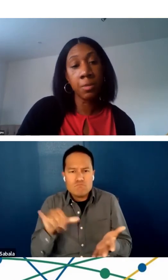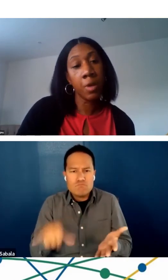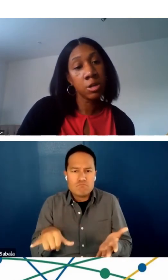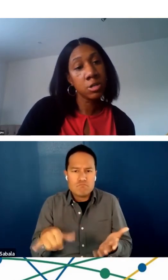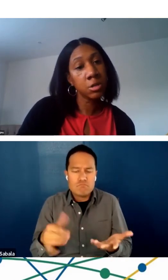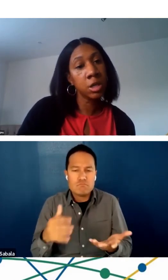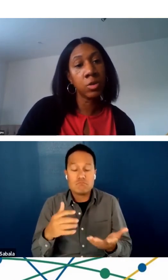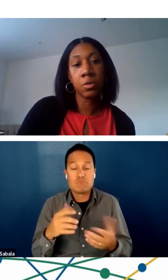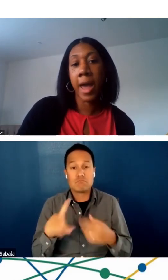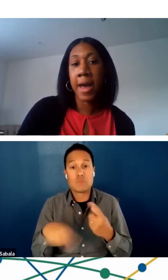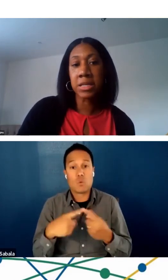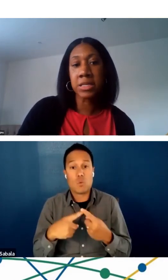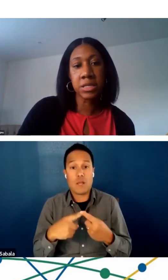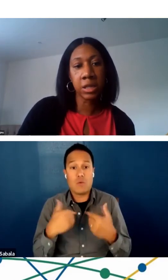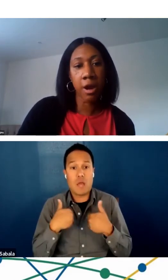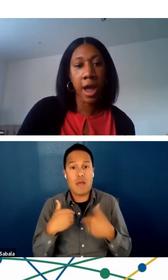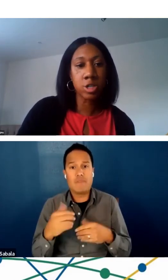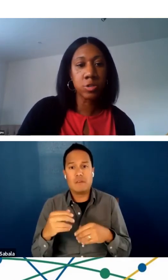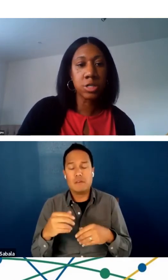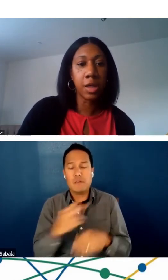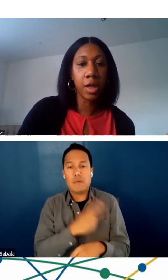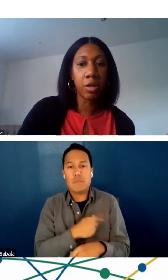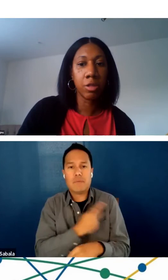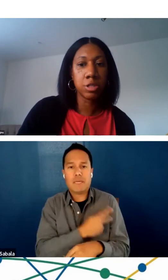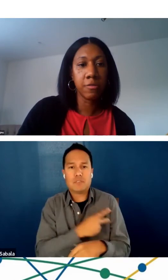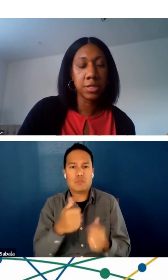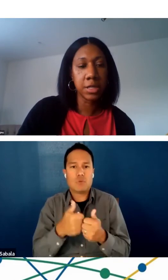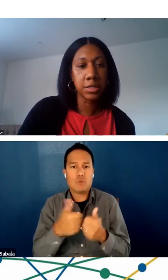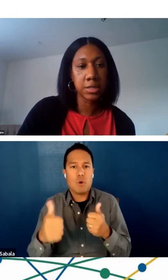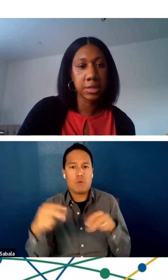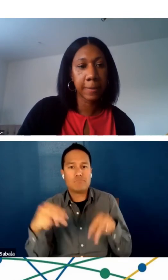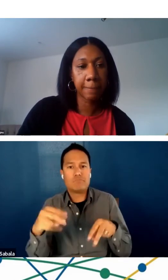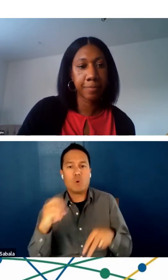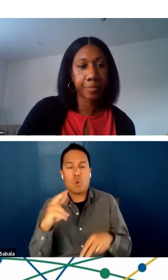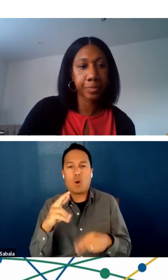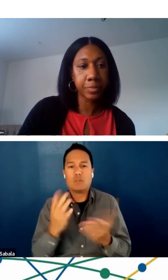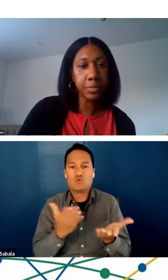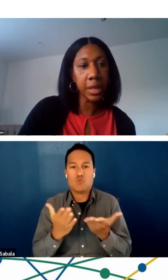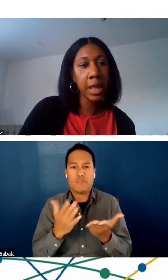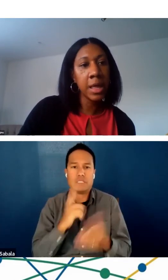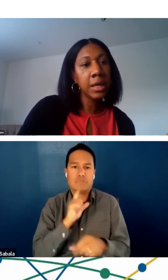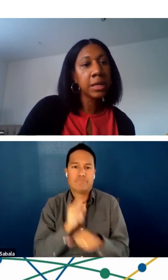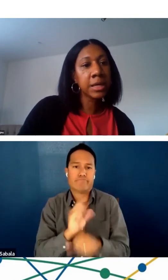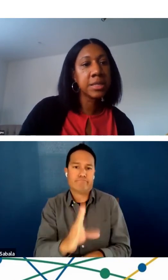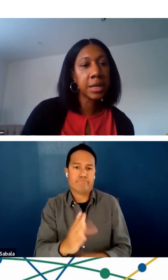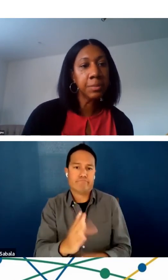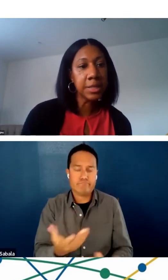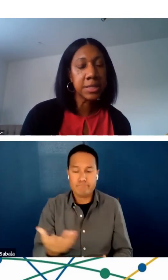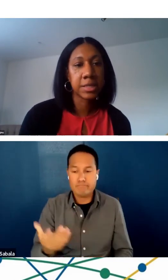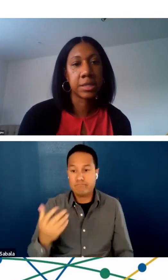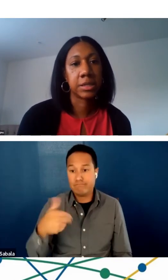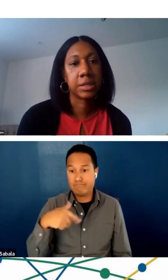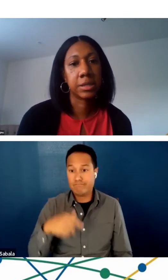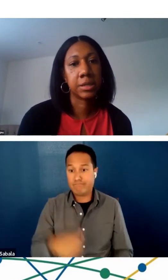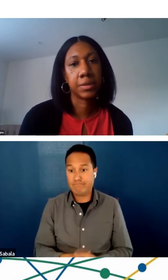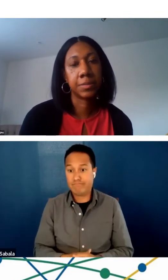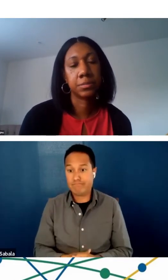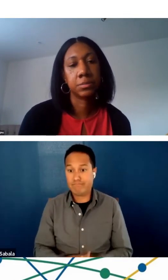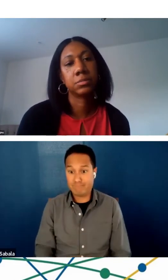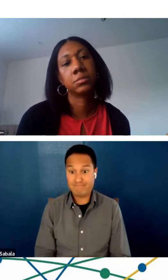remote patient monitoring or when accessing their actual telehealth services. Next slide, please.